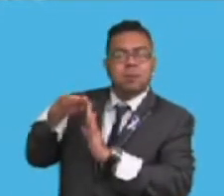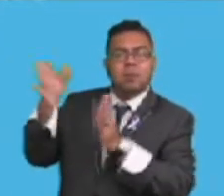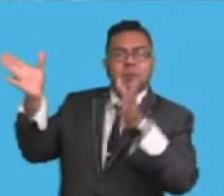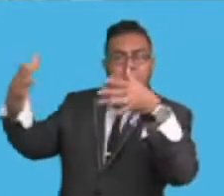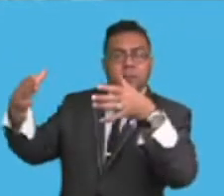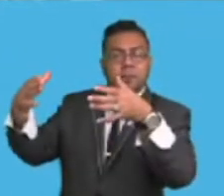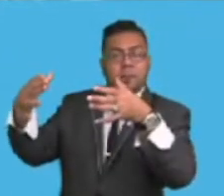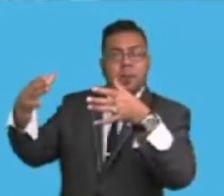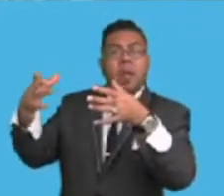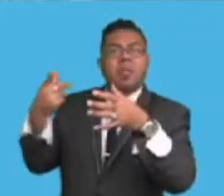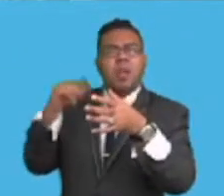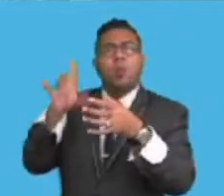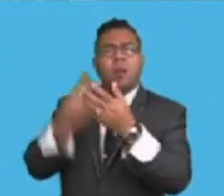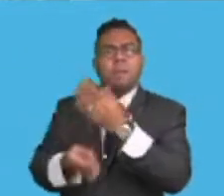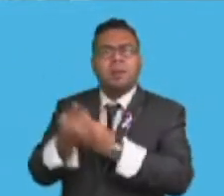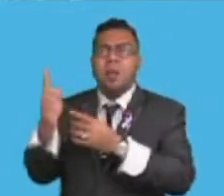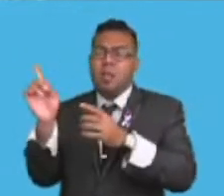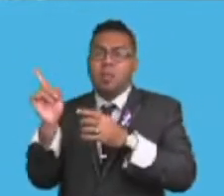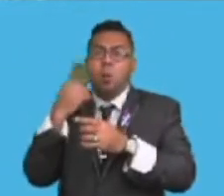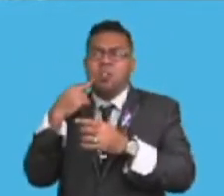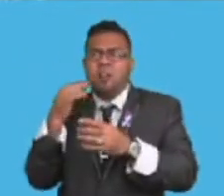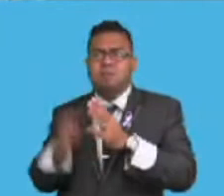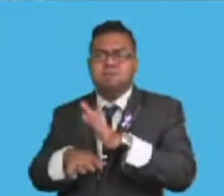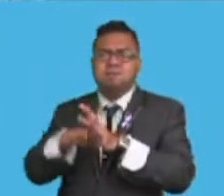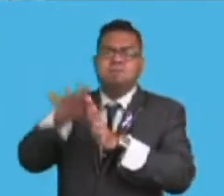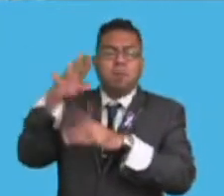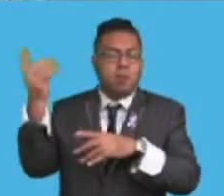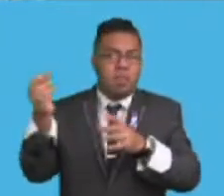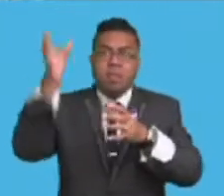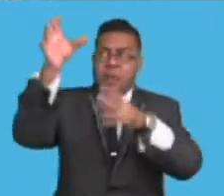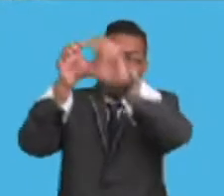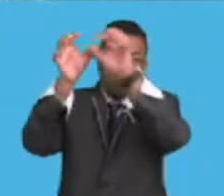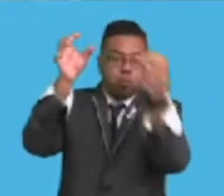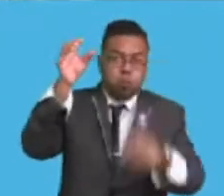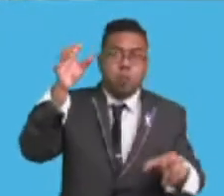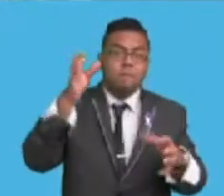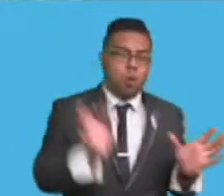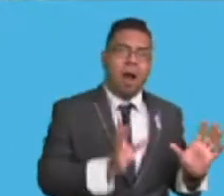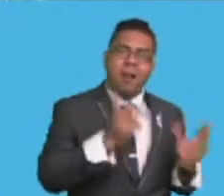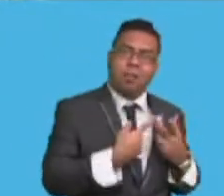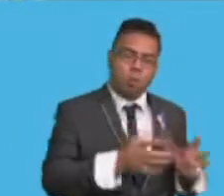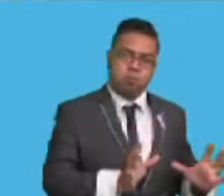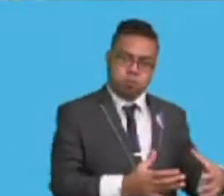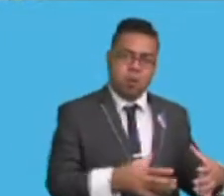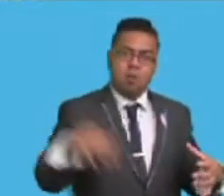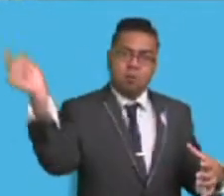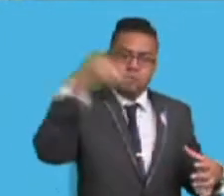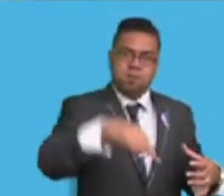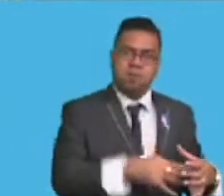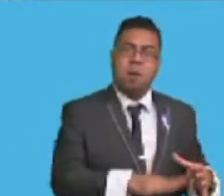gushing of water down and therefore flooding the downstream floodplain. So, at the moment, Madam Speaker, what we have